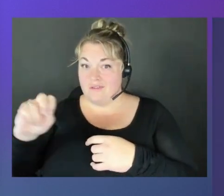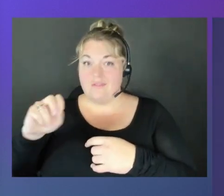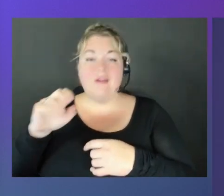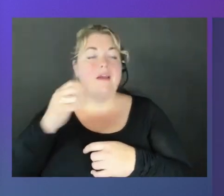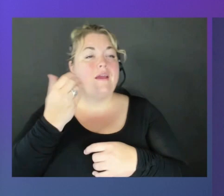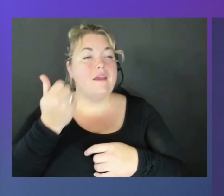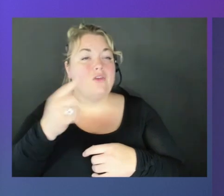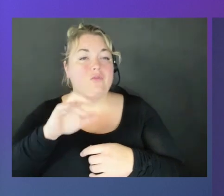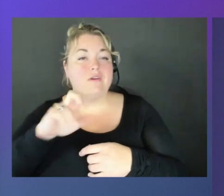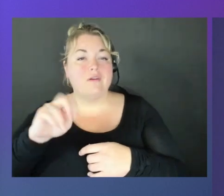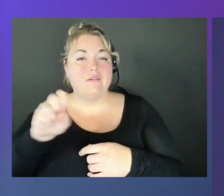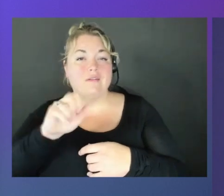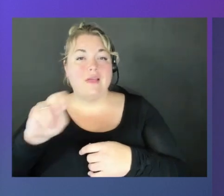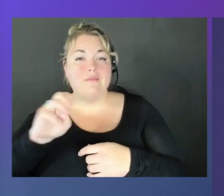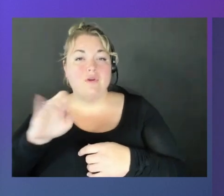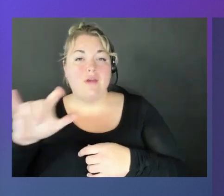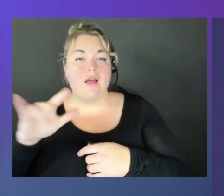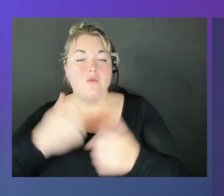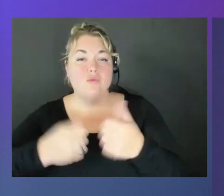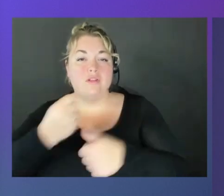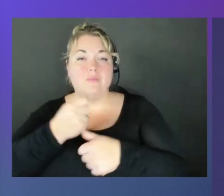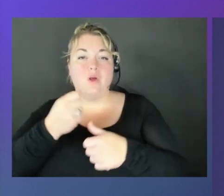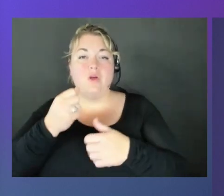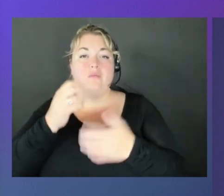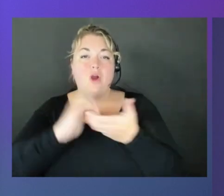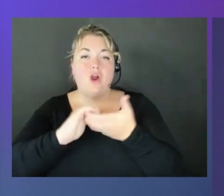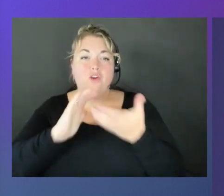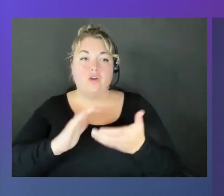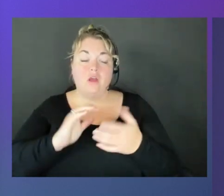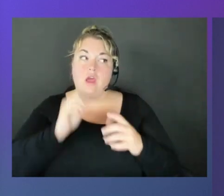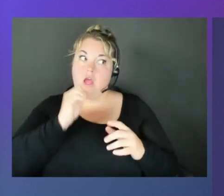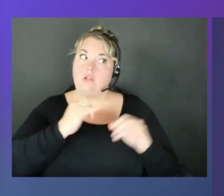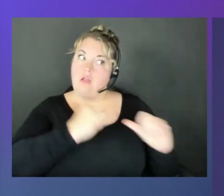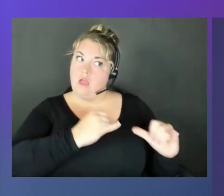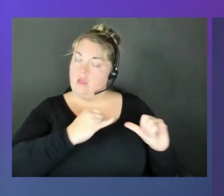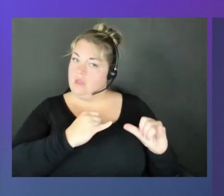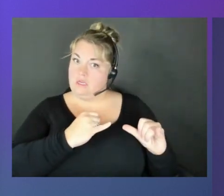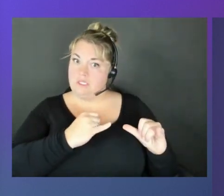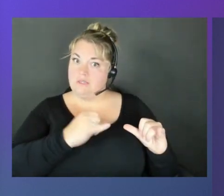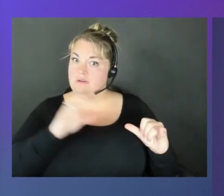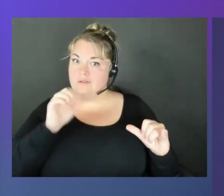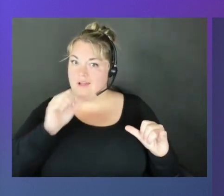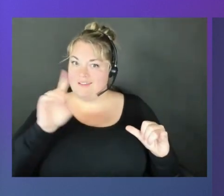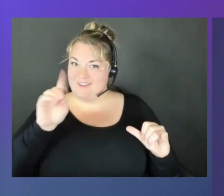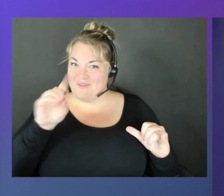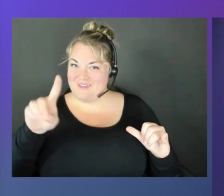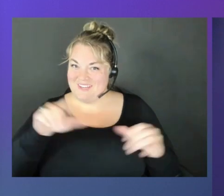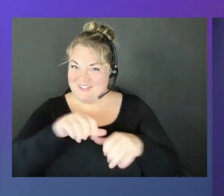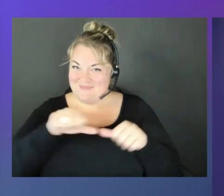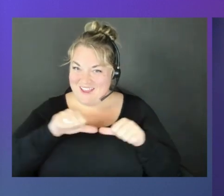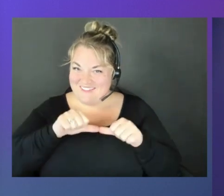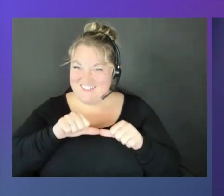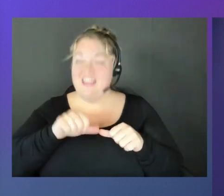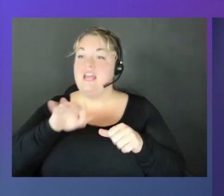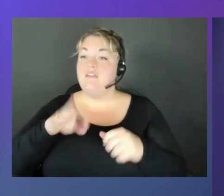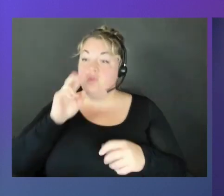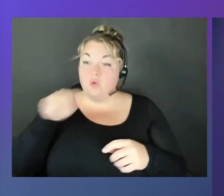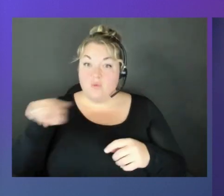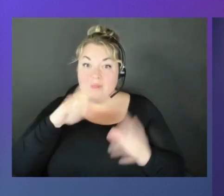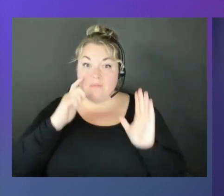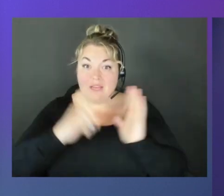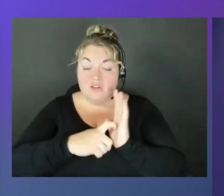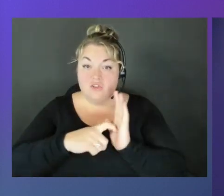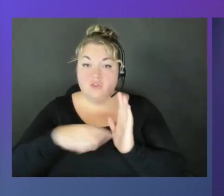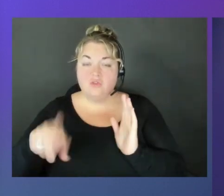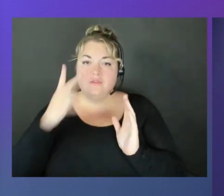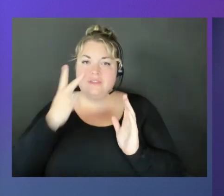Enterprise Architect here at AWS, and unlike Jeff, not in the DoD space. And so you've probably, if you've been paying attention, you've been seeing there's